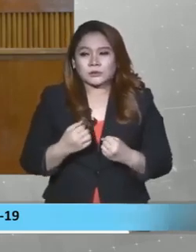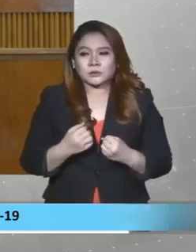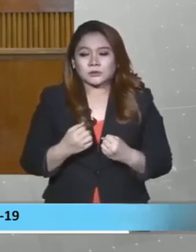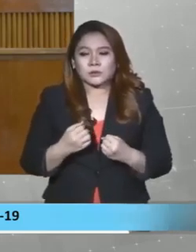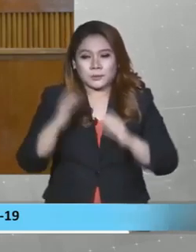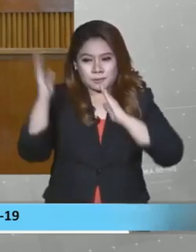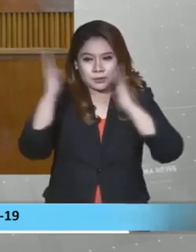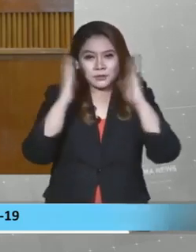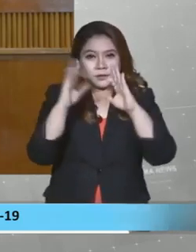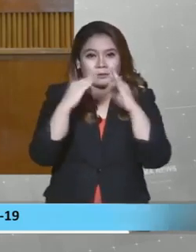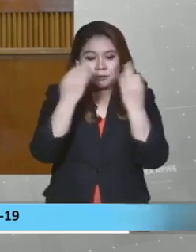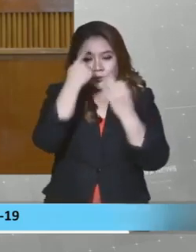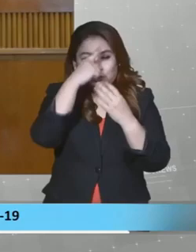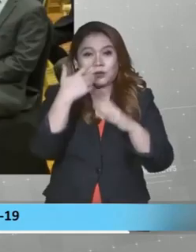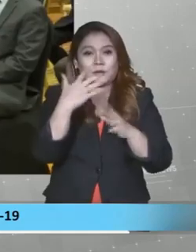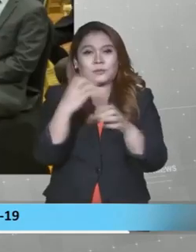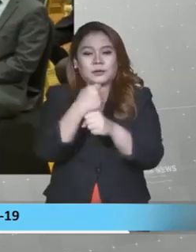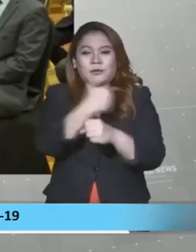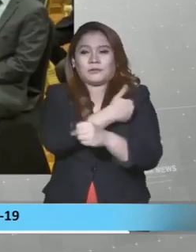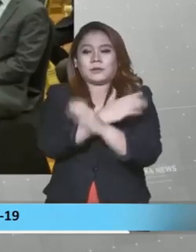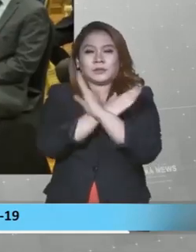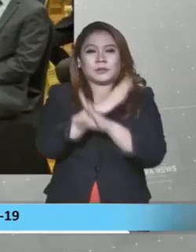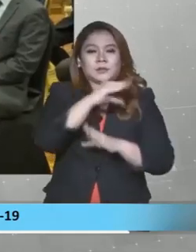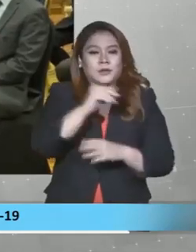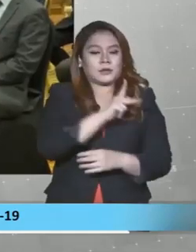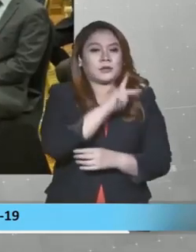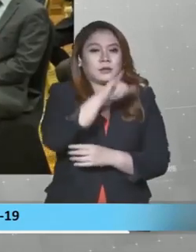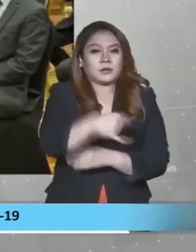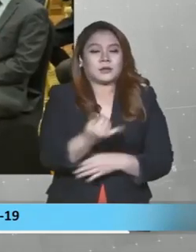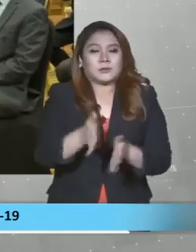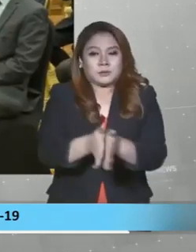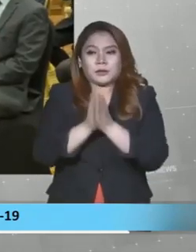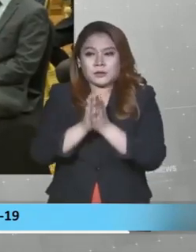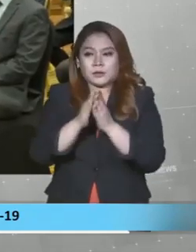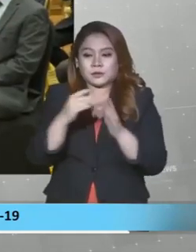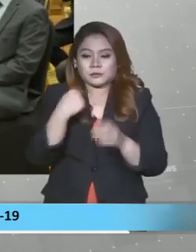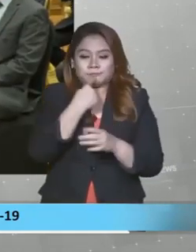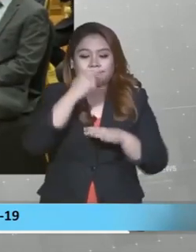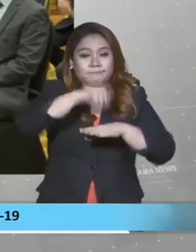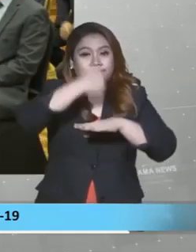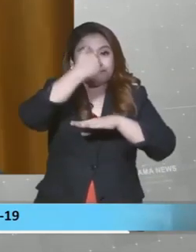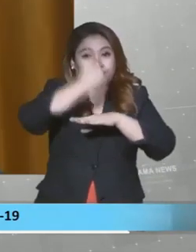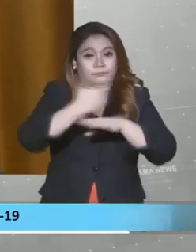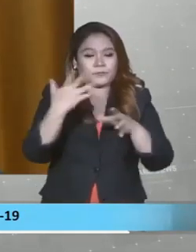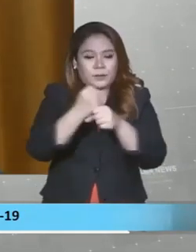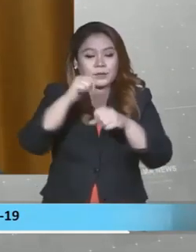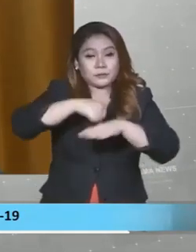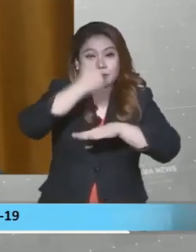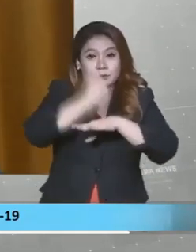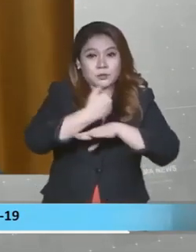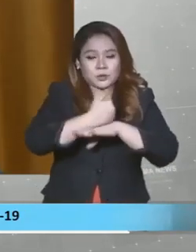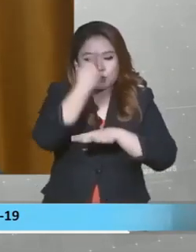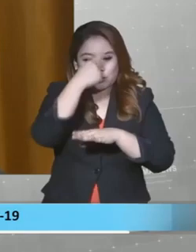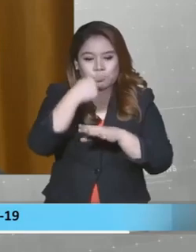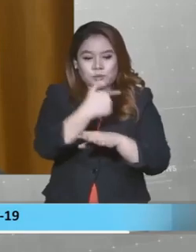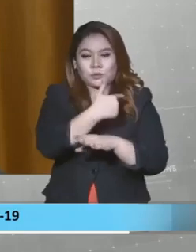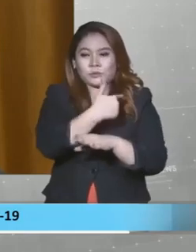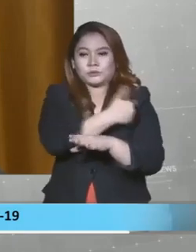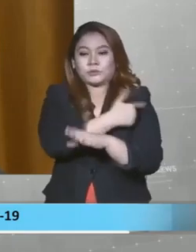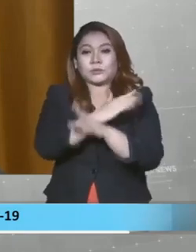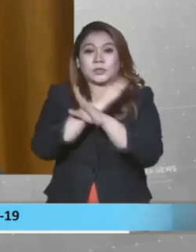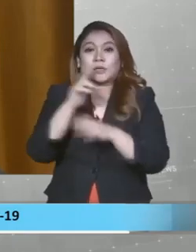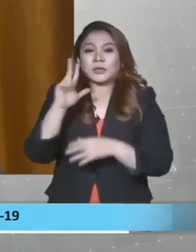Malaysian economy next year. Khairi turut meminta penerima janji temu dos penggalak vasin COVID-19 supaya untuk